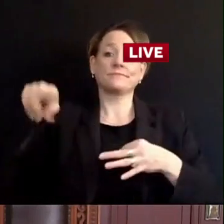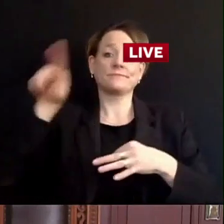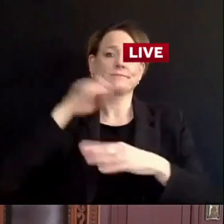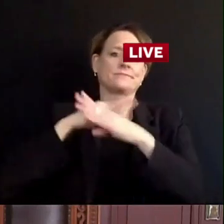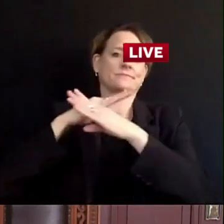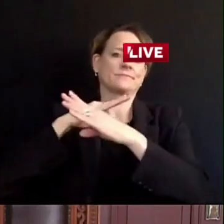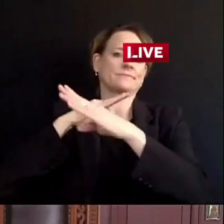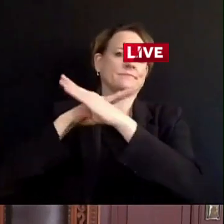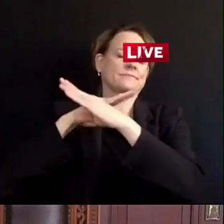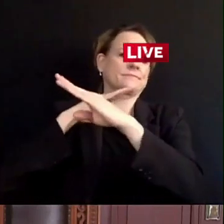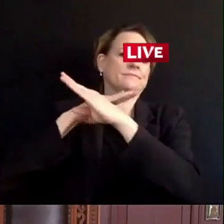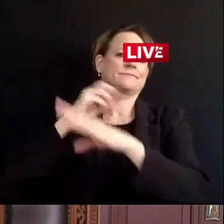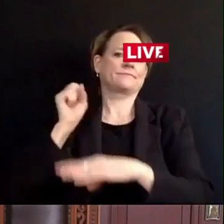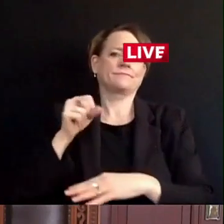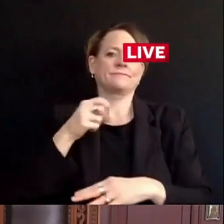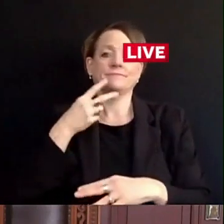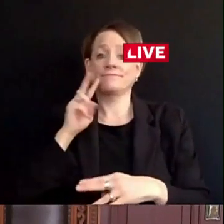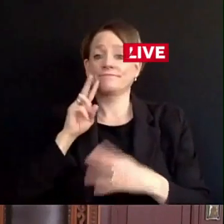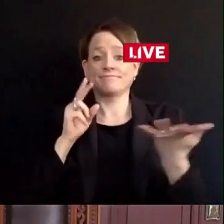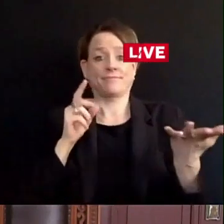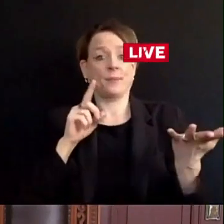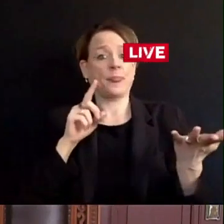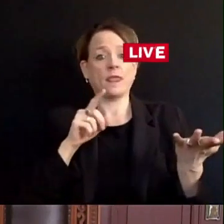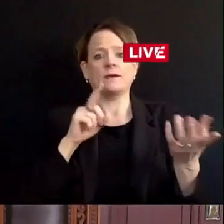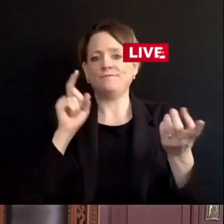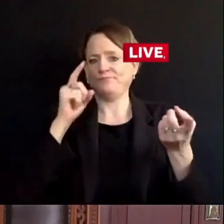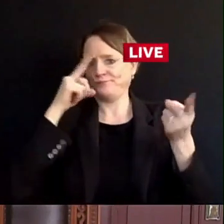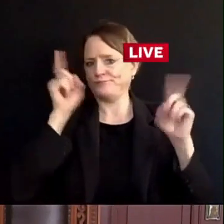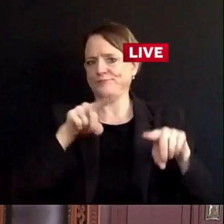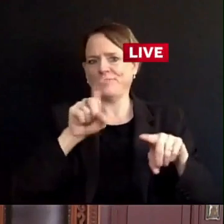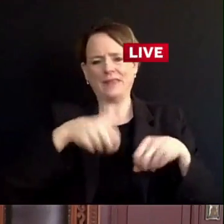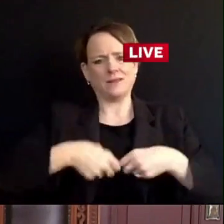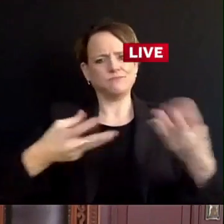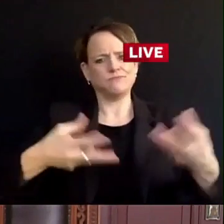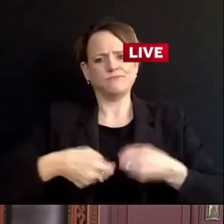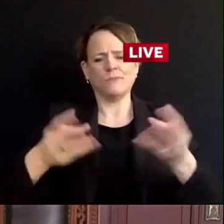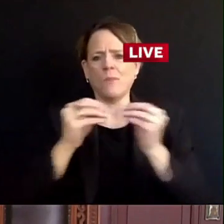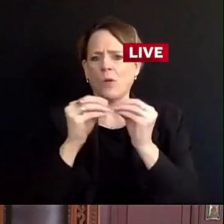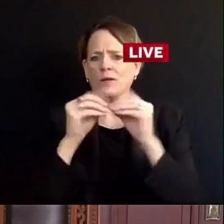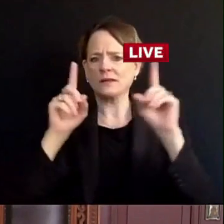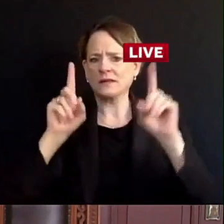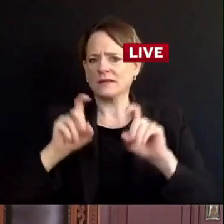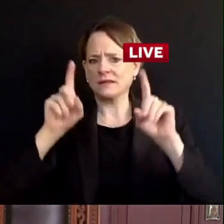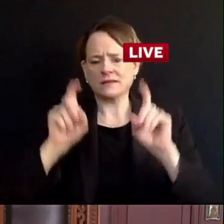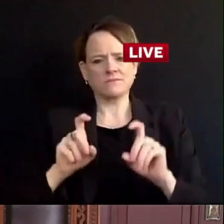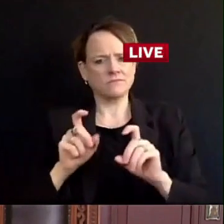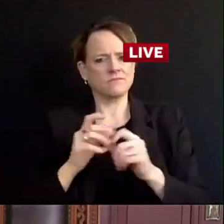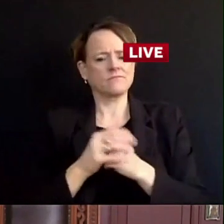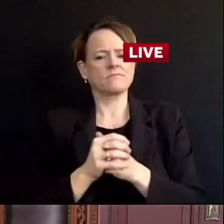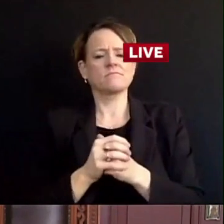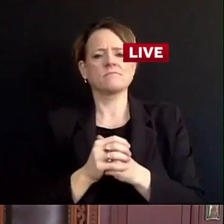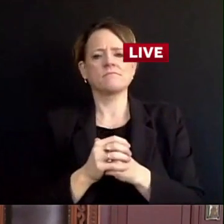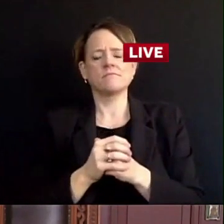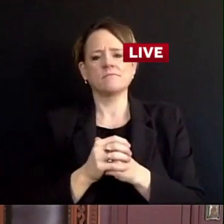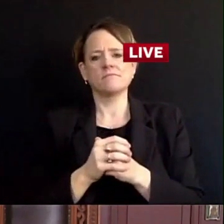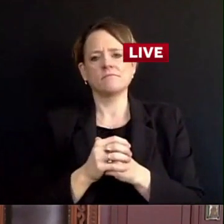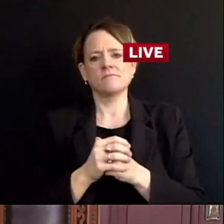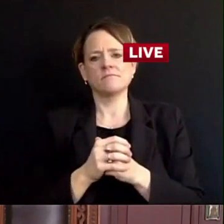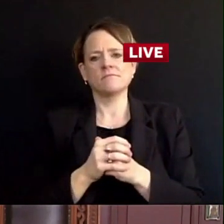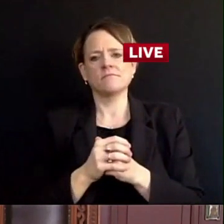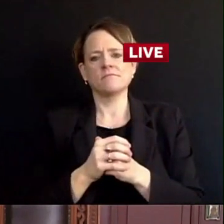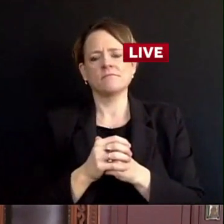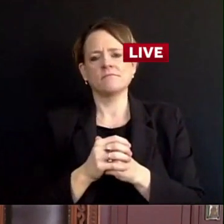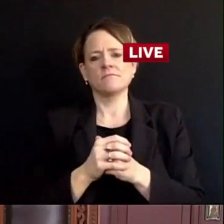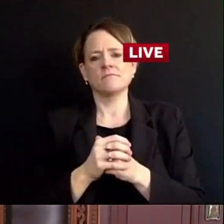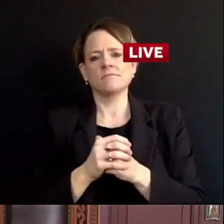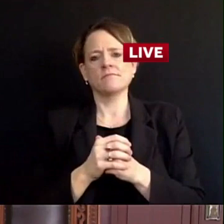That's why we're doing what we're doing. But in turn, we have always led the country in the amount of testing per